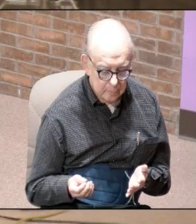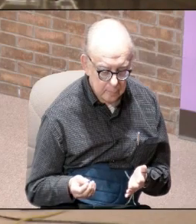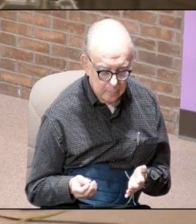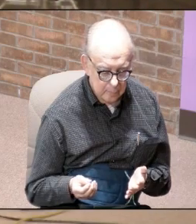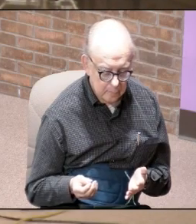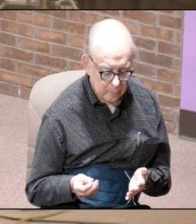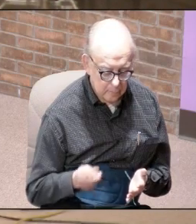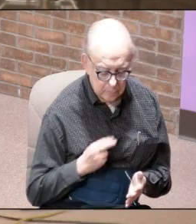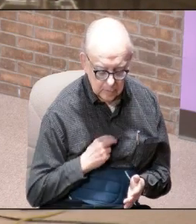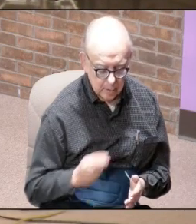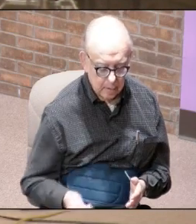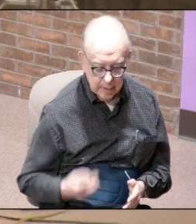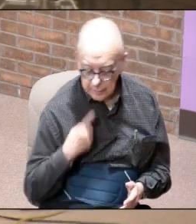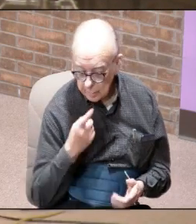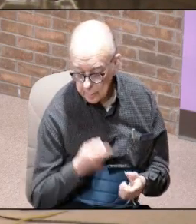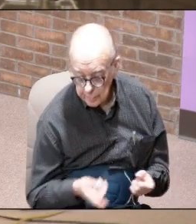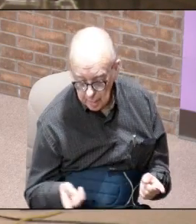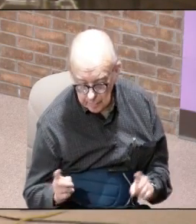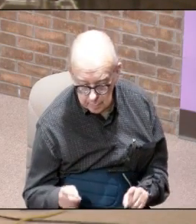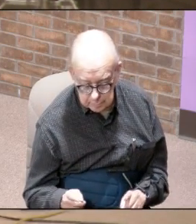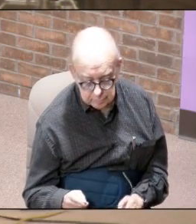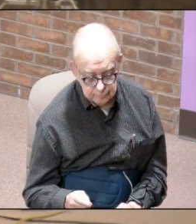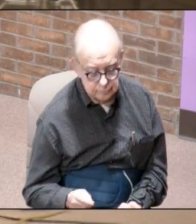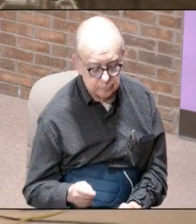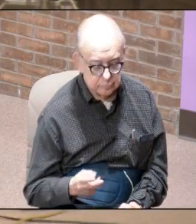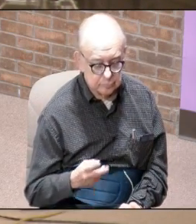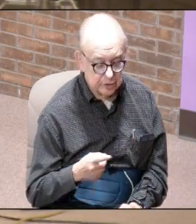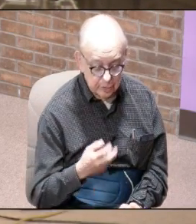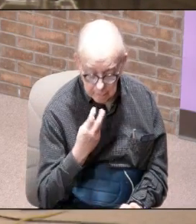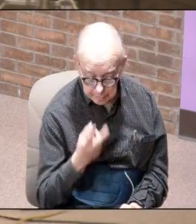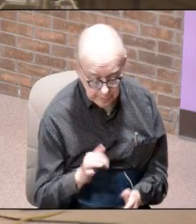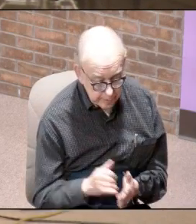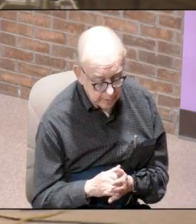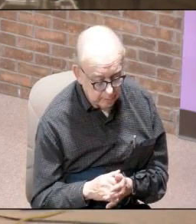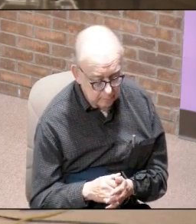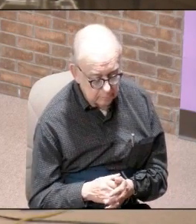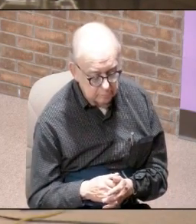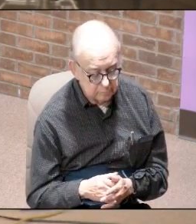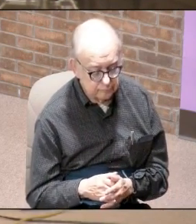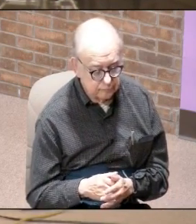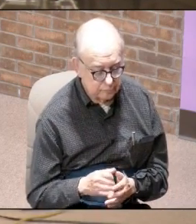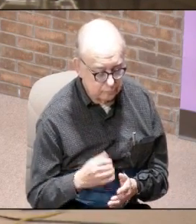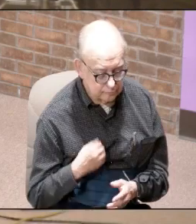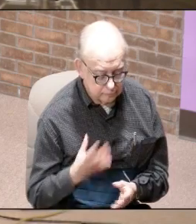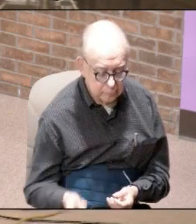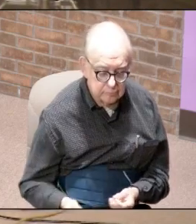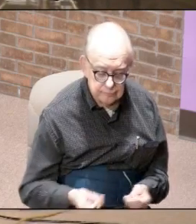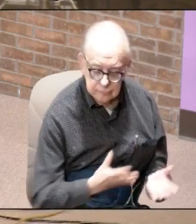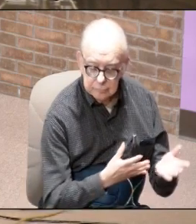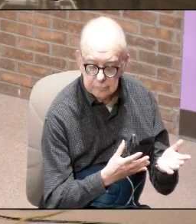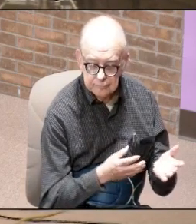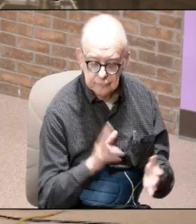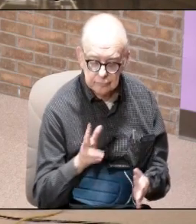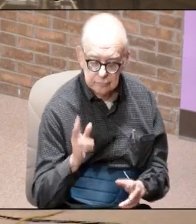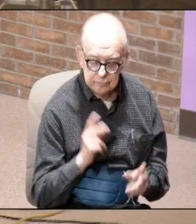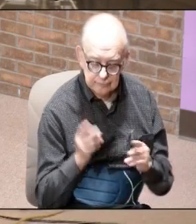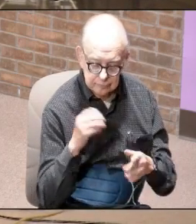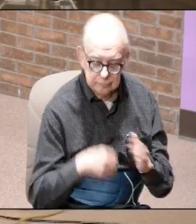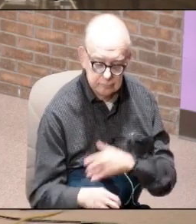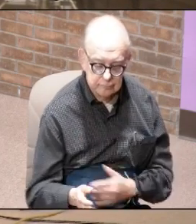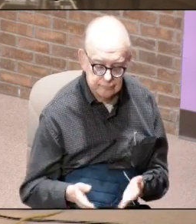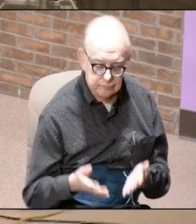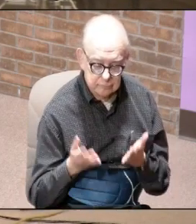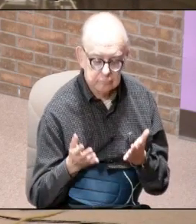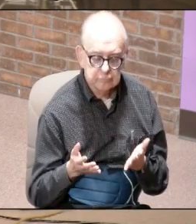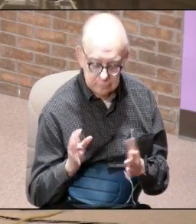Nebuchadnezzar says well what's going on and he says you won't believe this he said didn't we didn't we throw three men into the